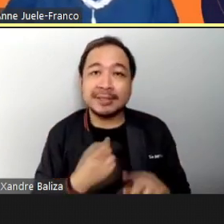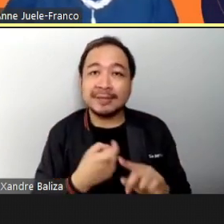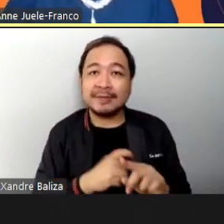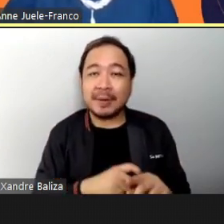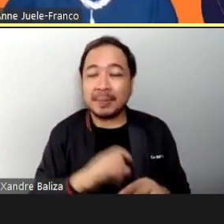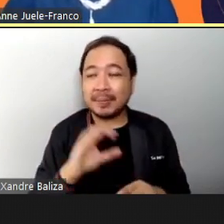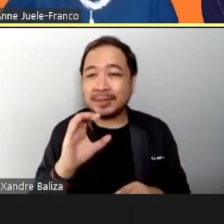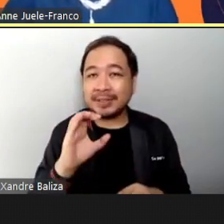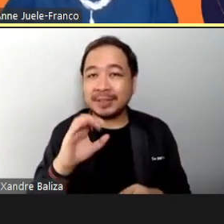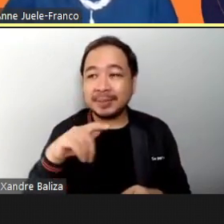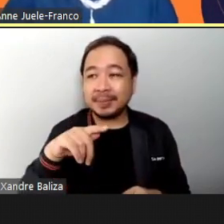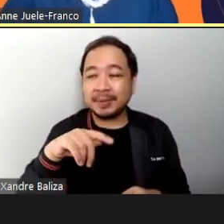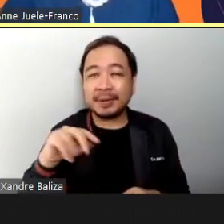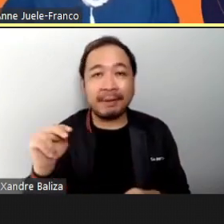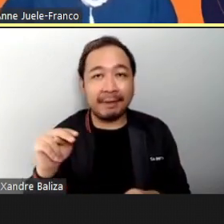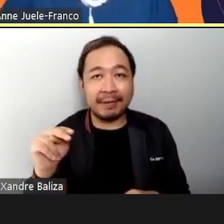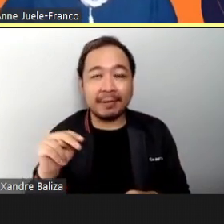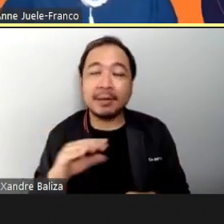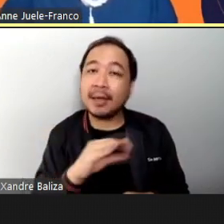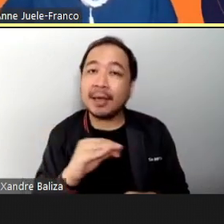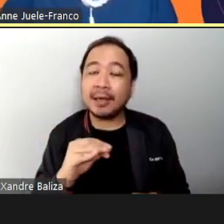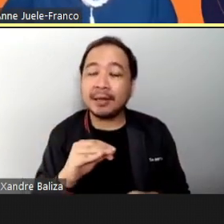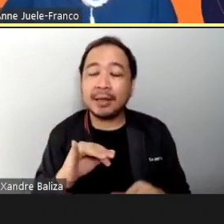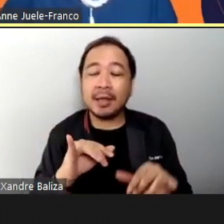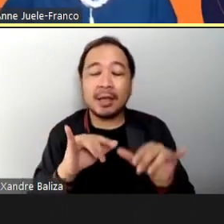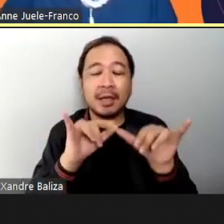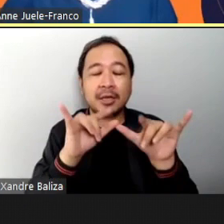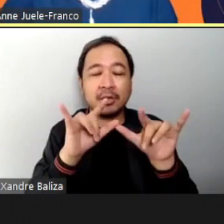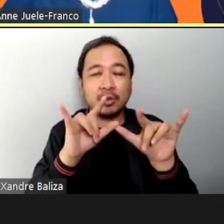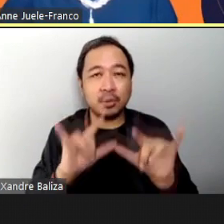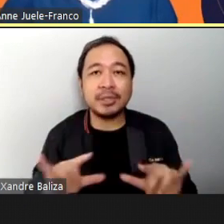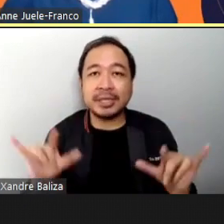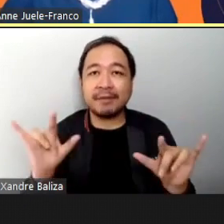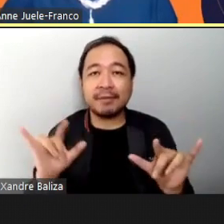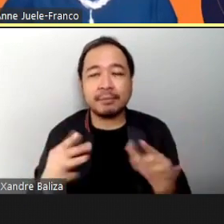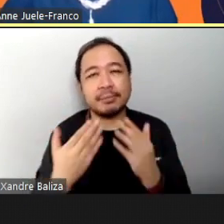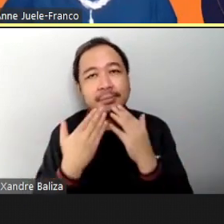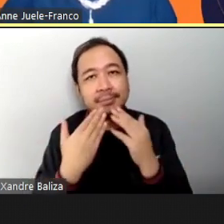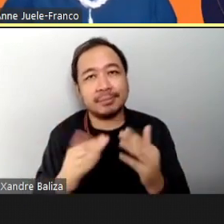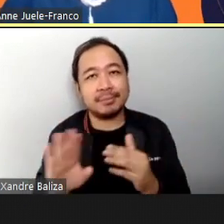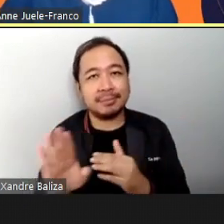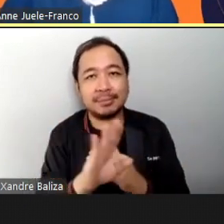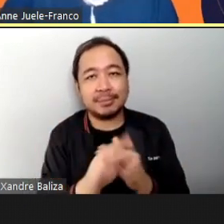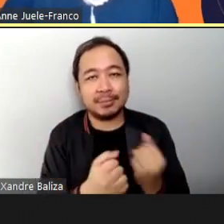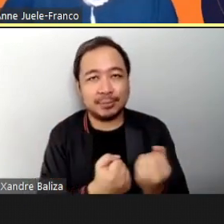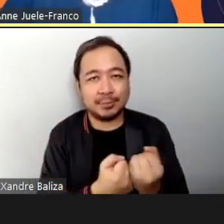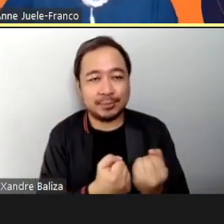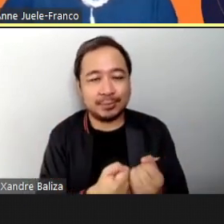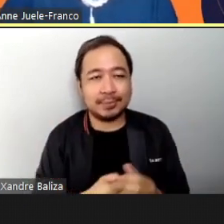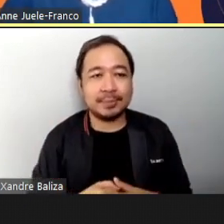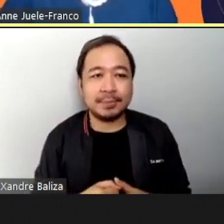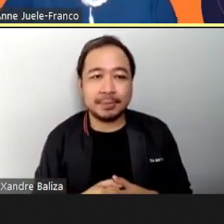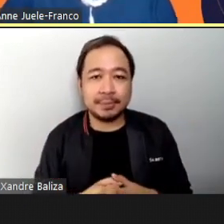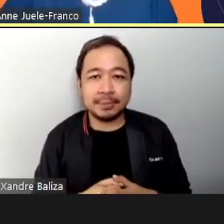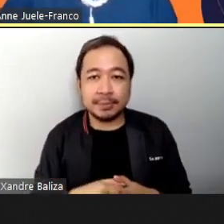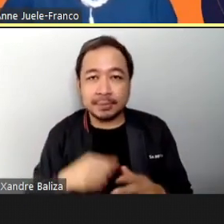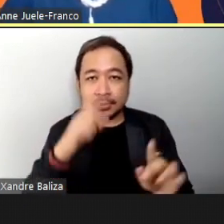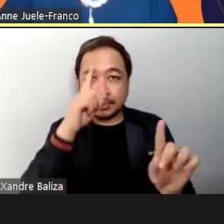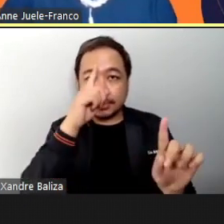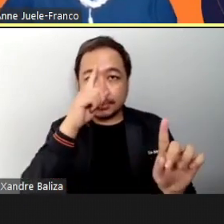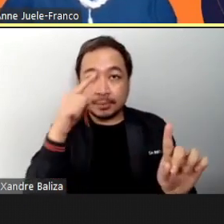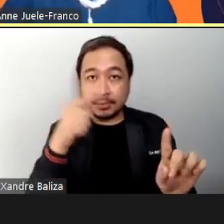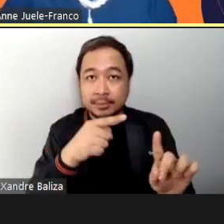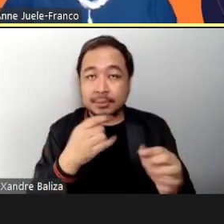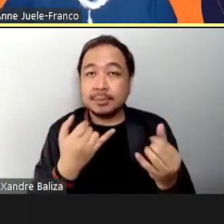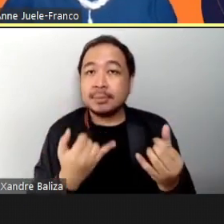Foundation and UNICEF We are deeply grateful for your support The objective of today's webinar